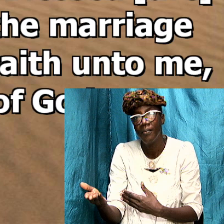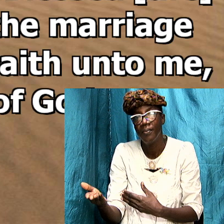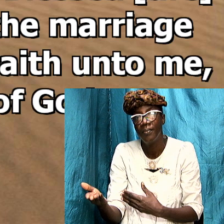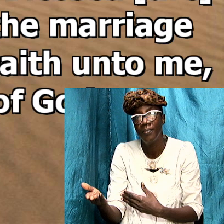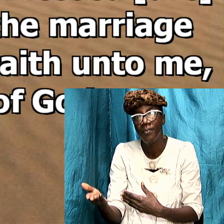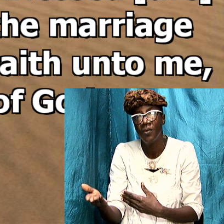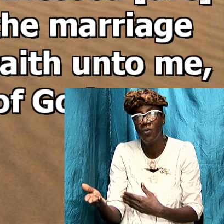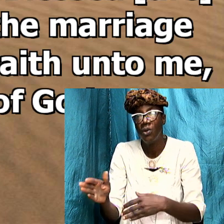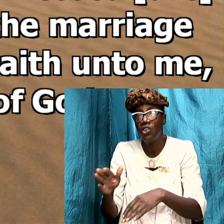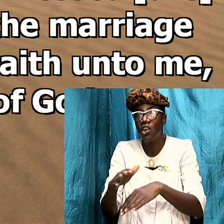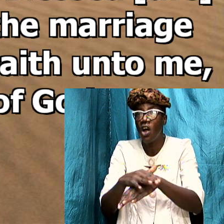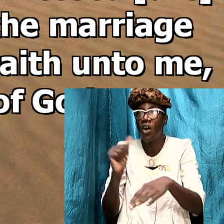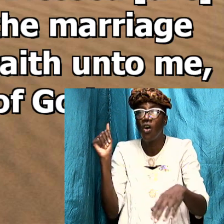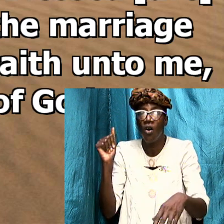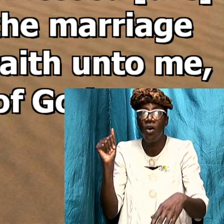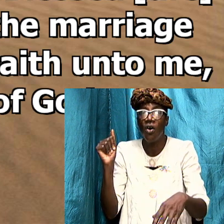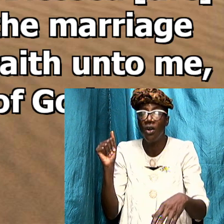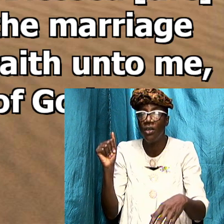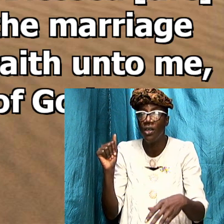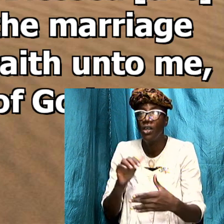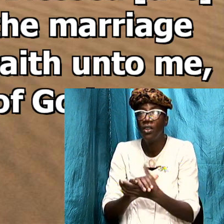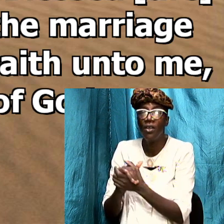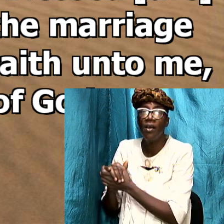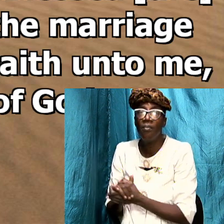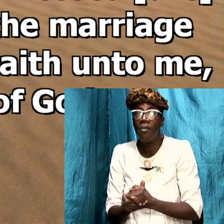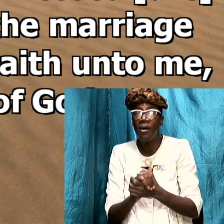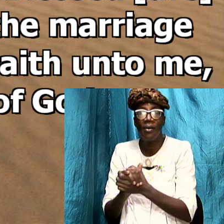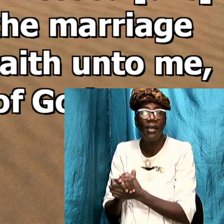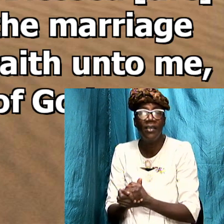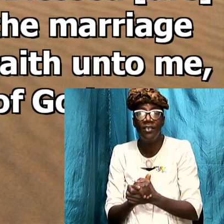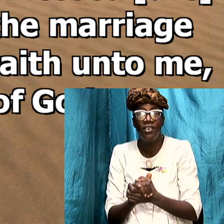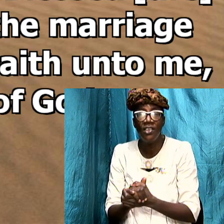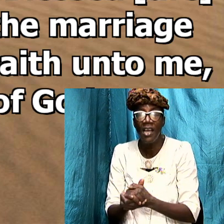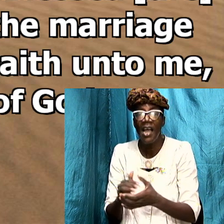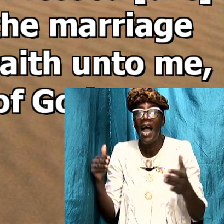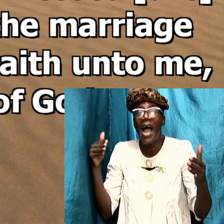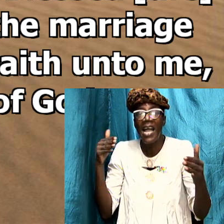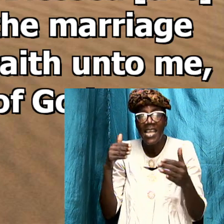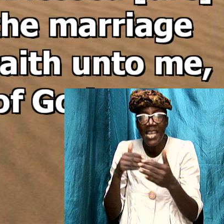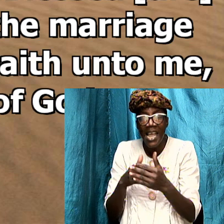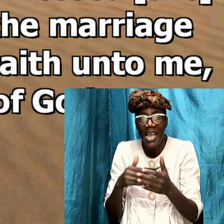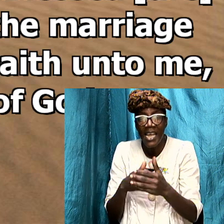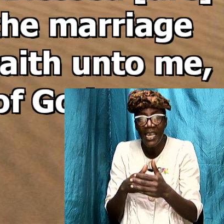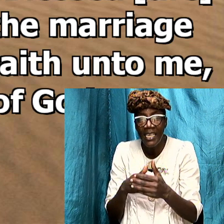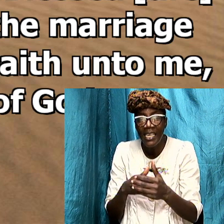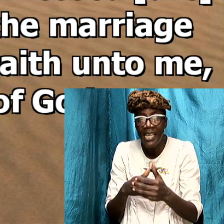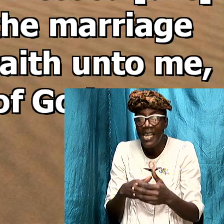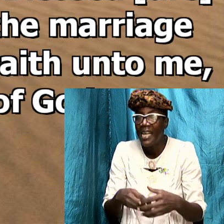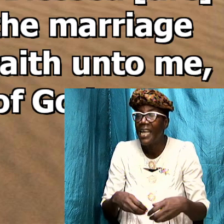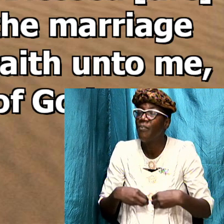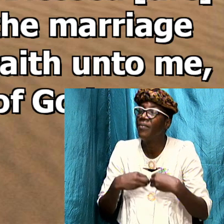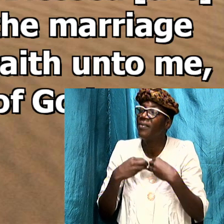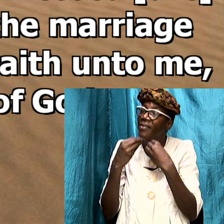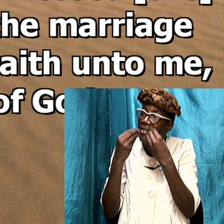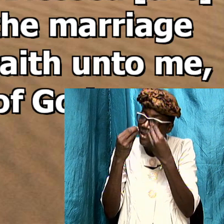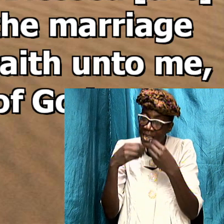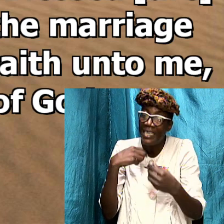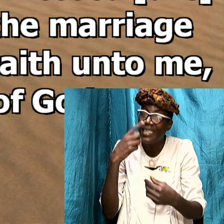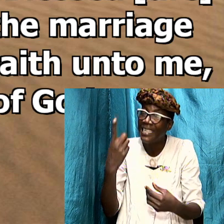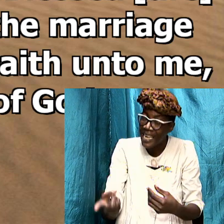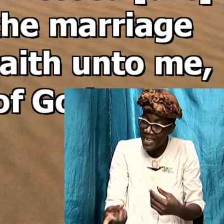which are called unto the marriage and he goes on but again he was instructed to